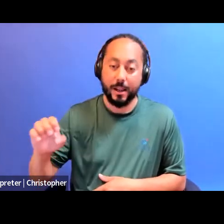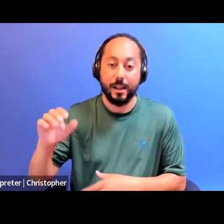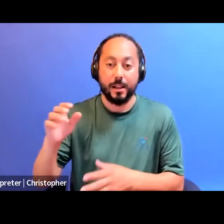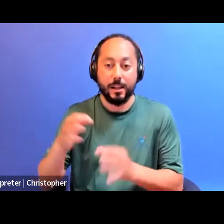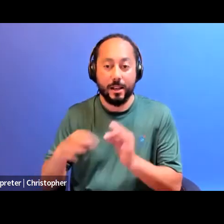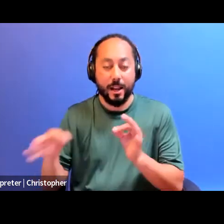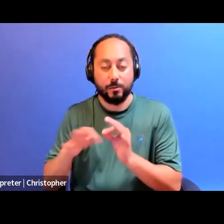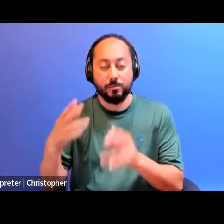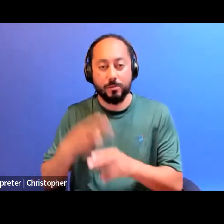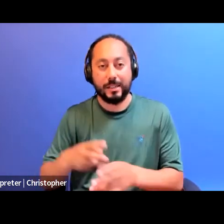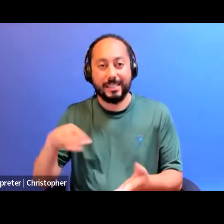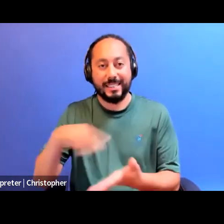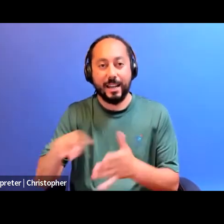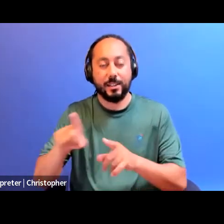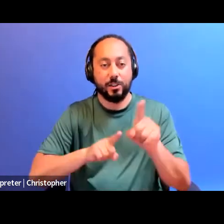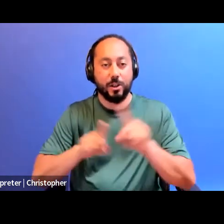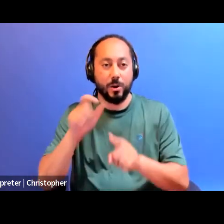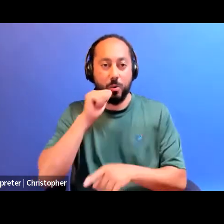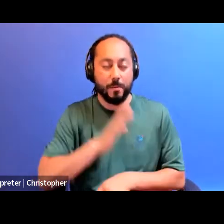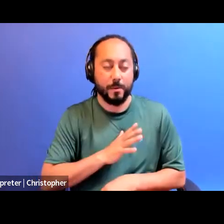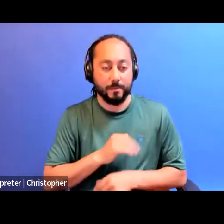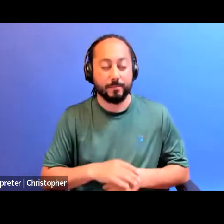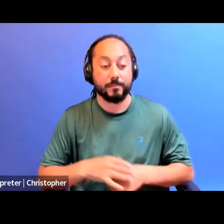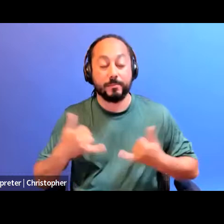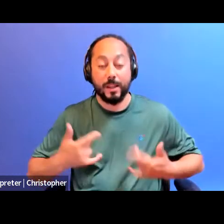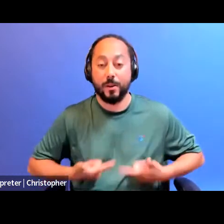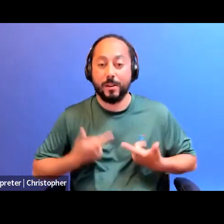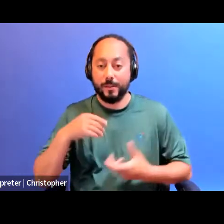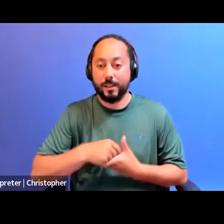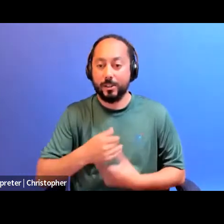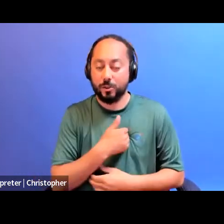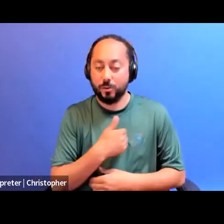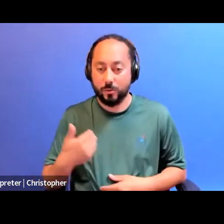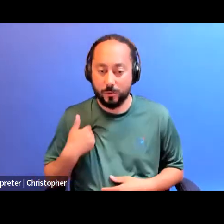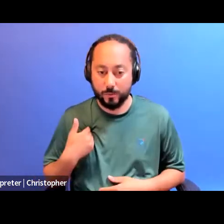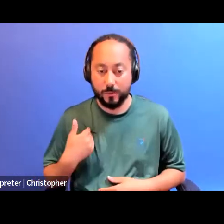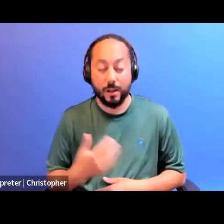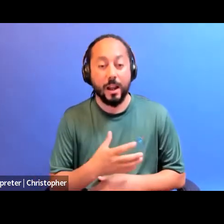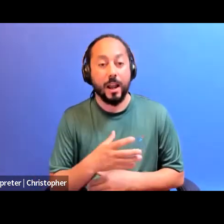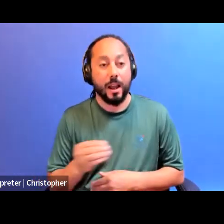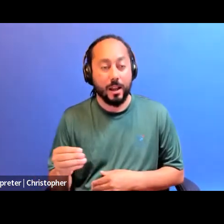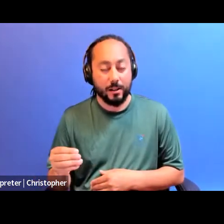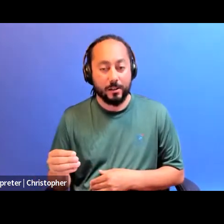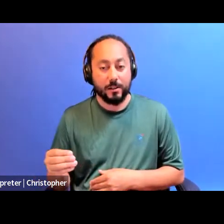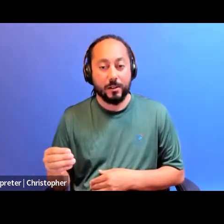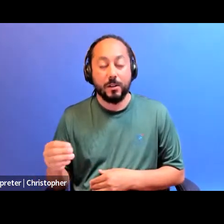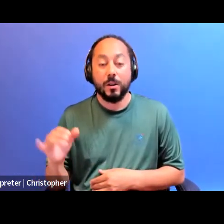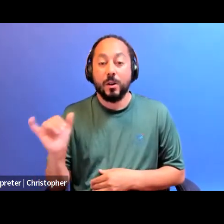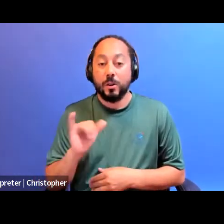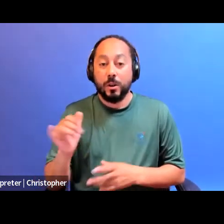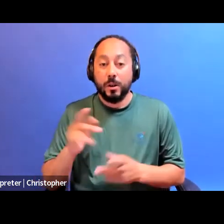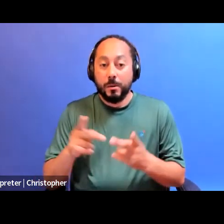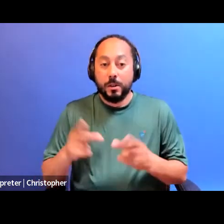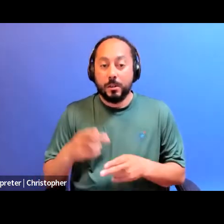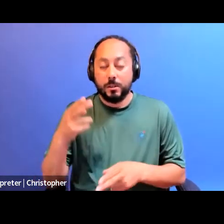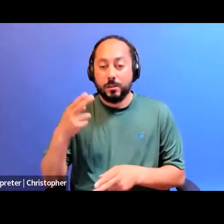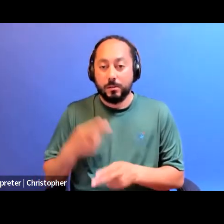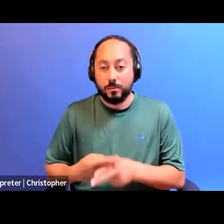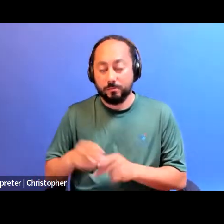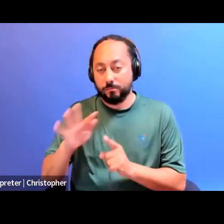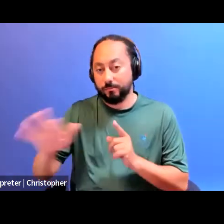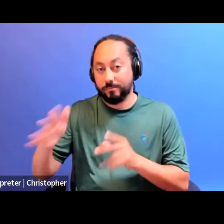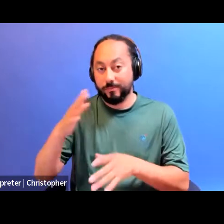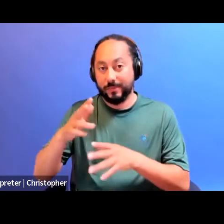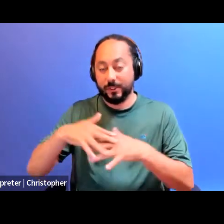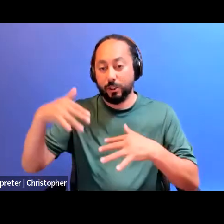currently living in Toronto, but have also called a place called Amiskwachewaskehagan home.